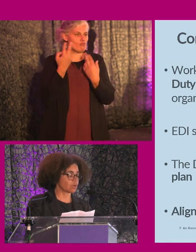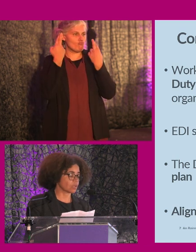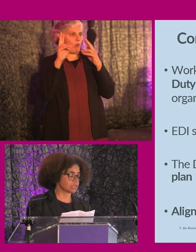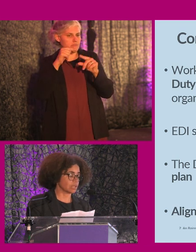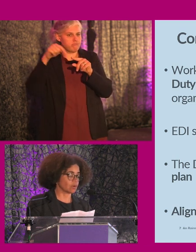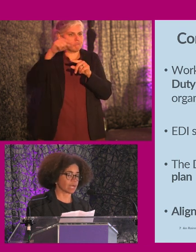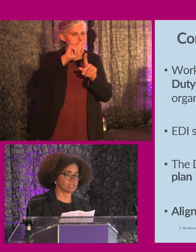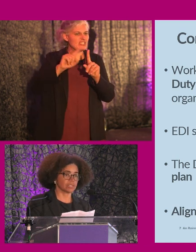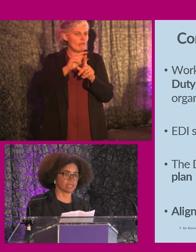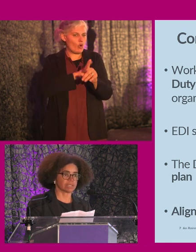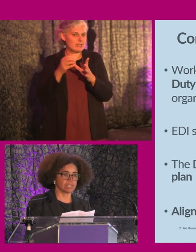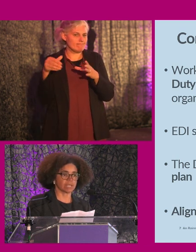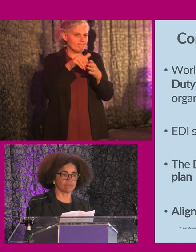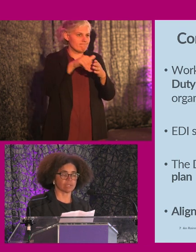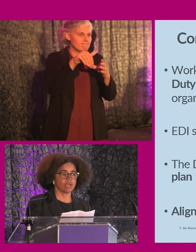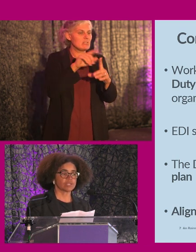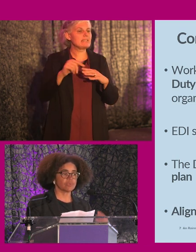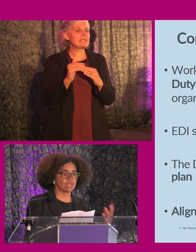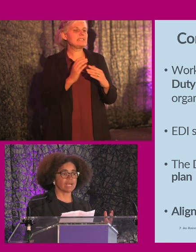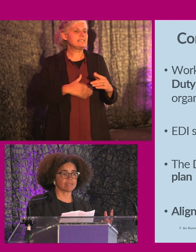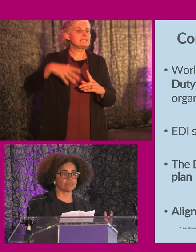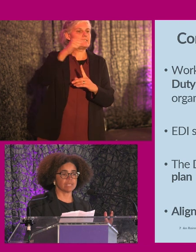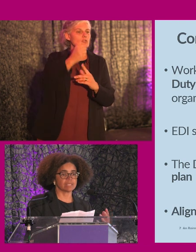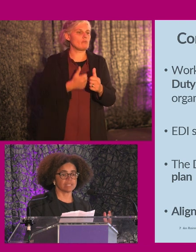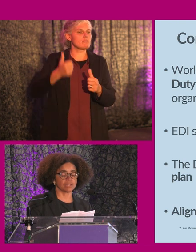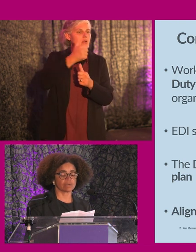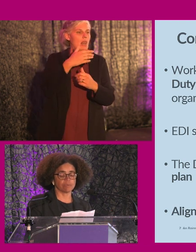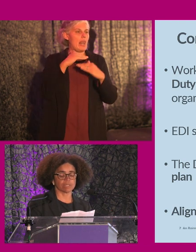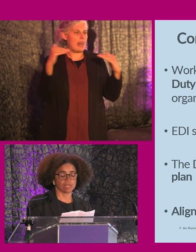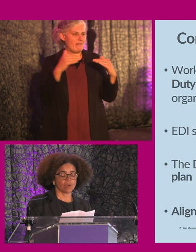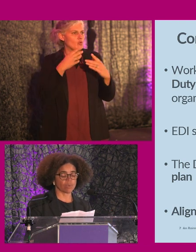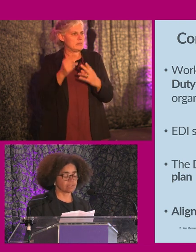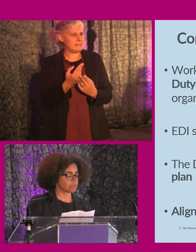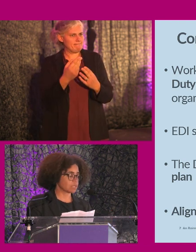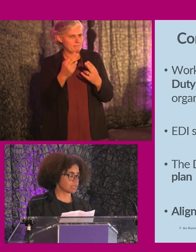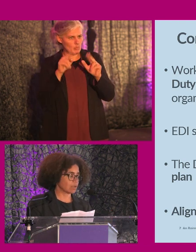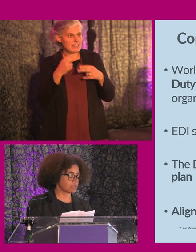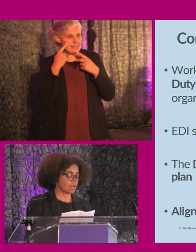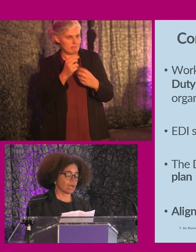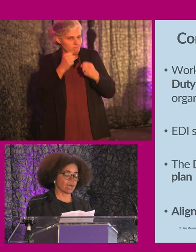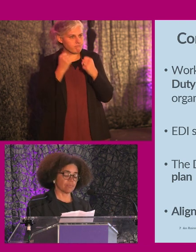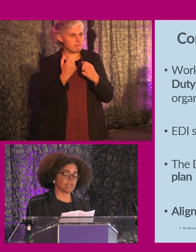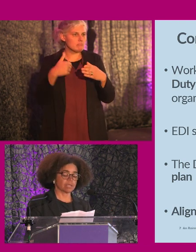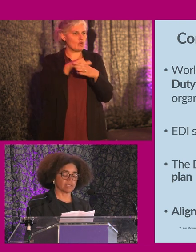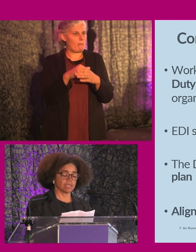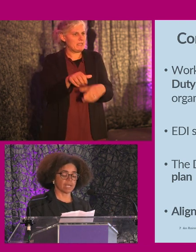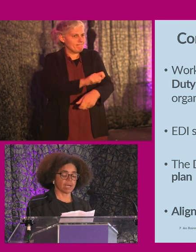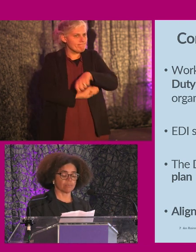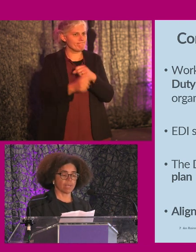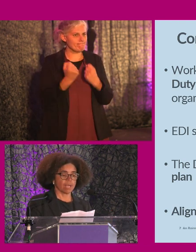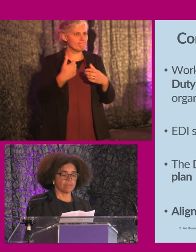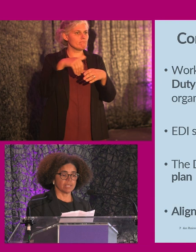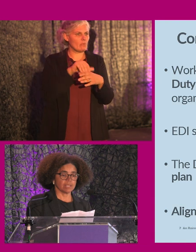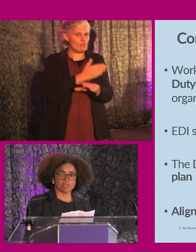from across the organization at a senior level. So we really had that really senior commitment right from the start. The, the,